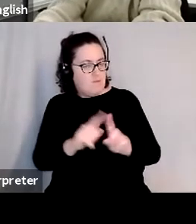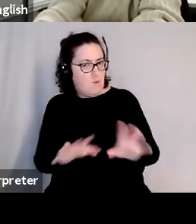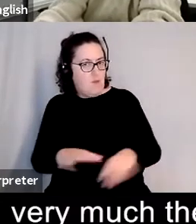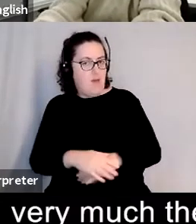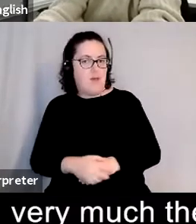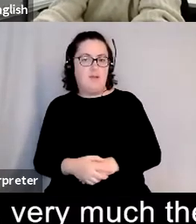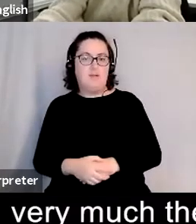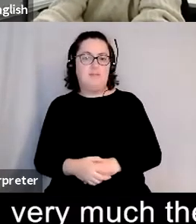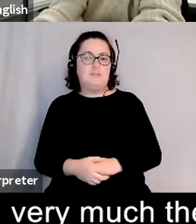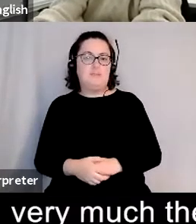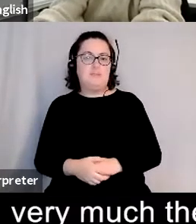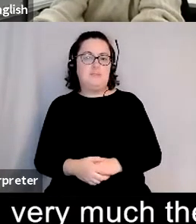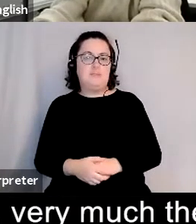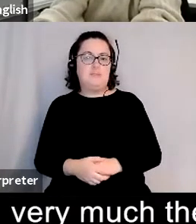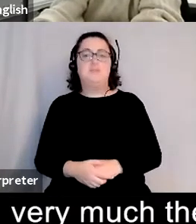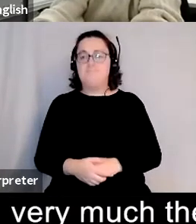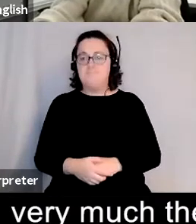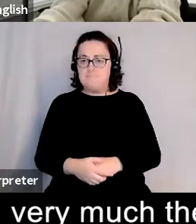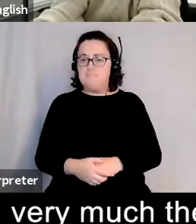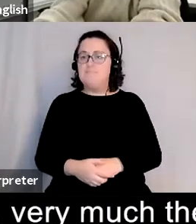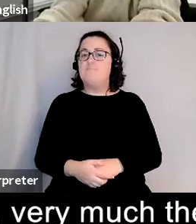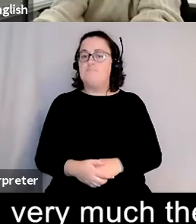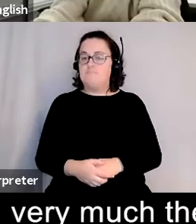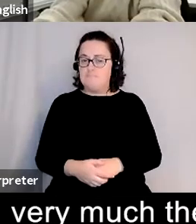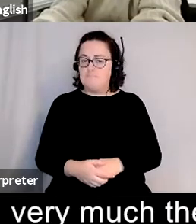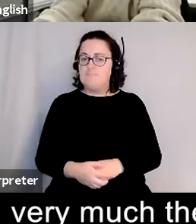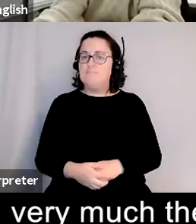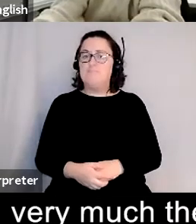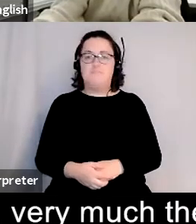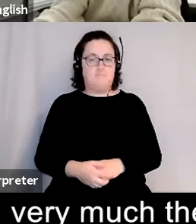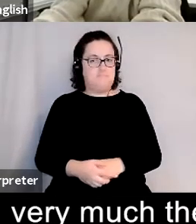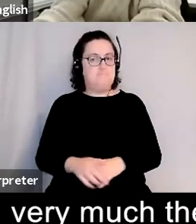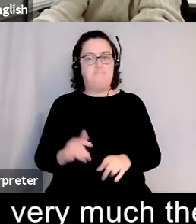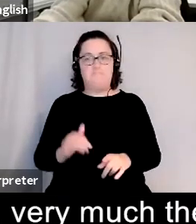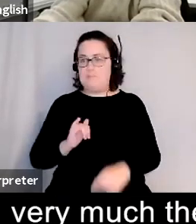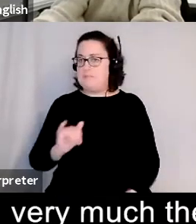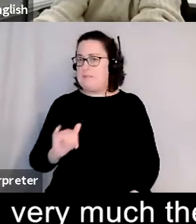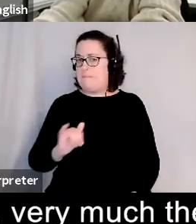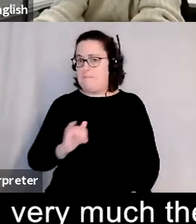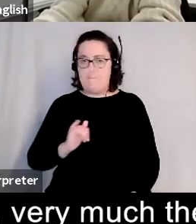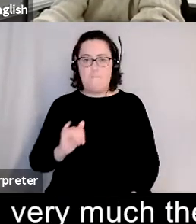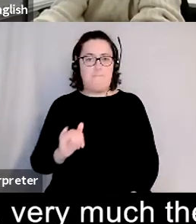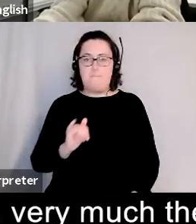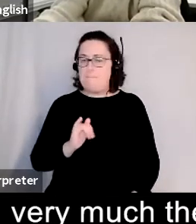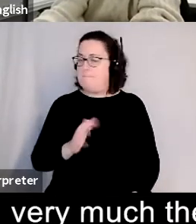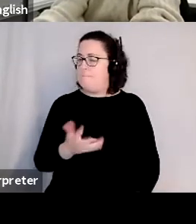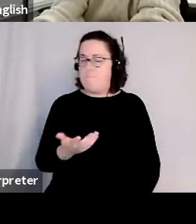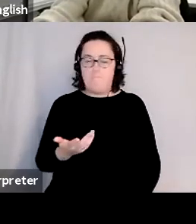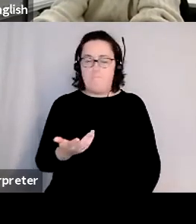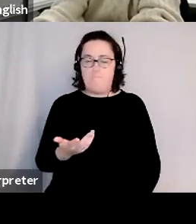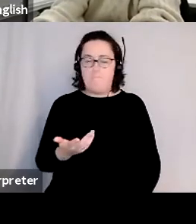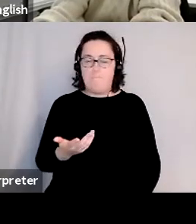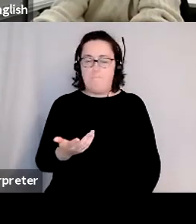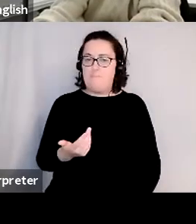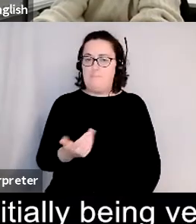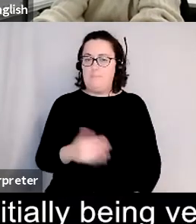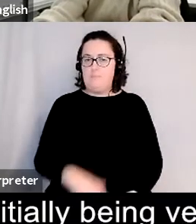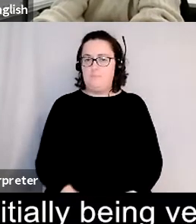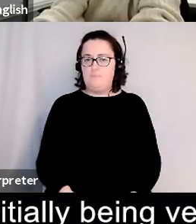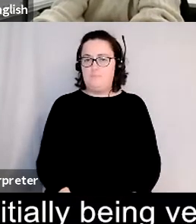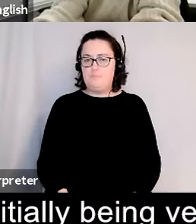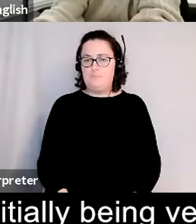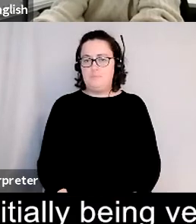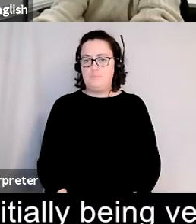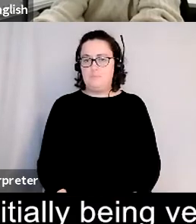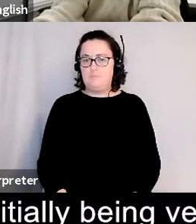yeah i mean very much this the same as uh you know kind of experience really of um i